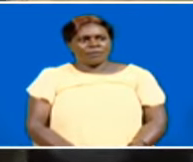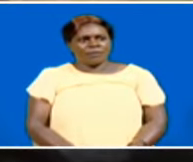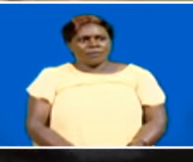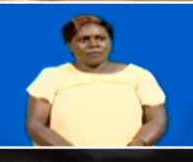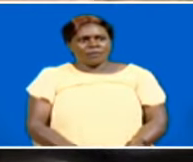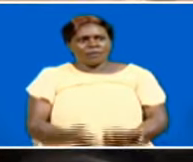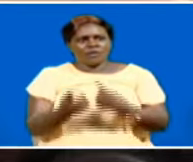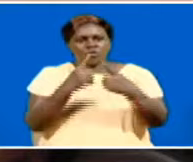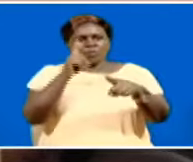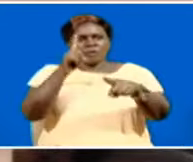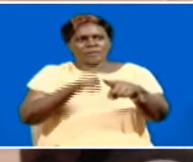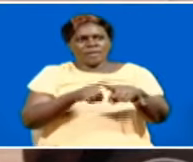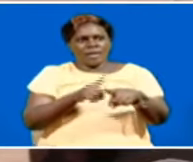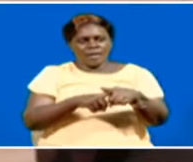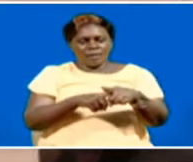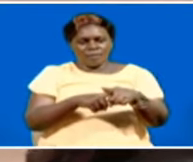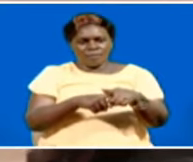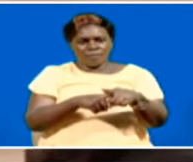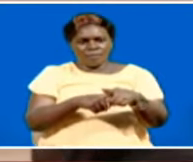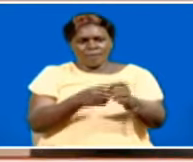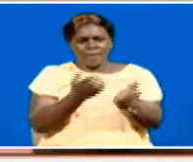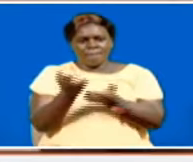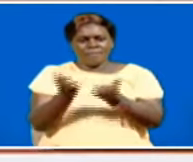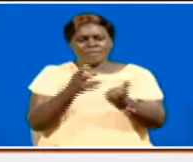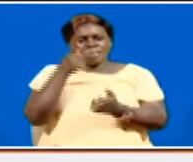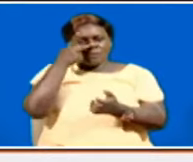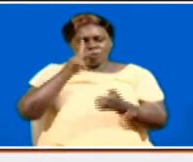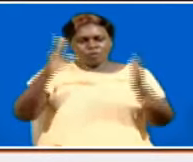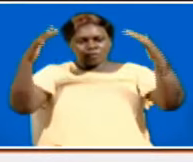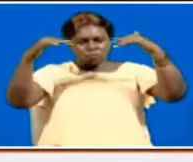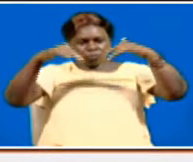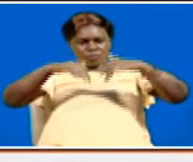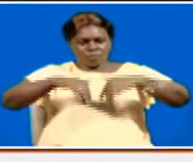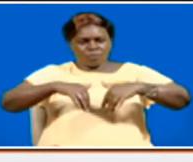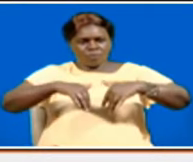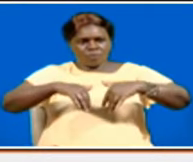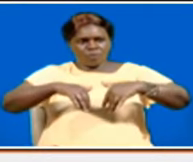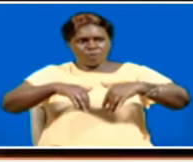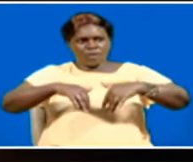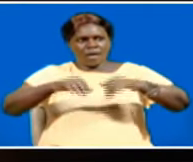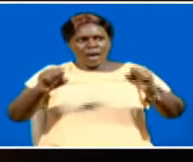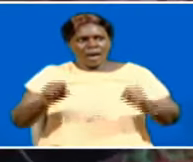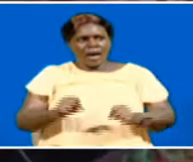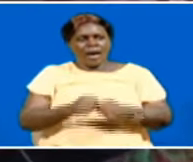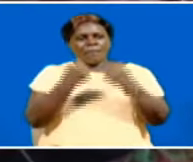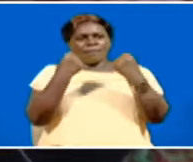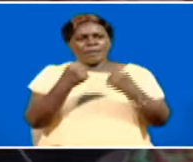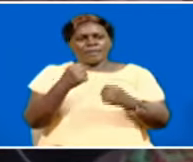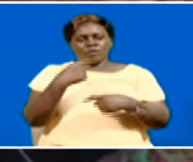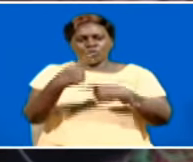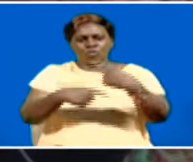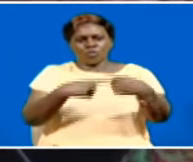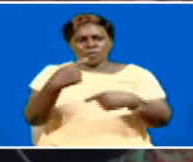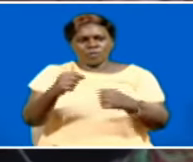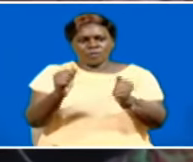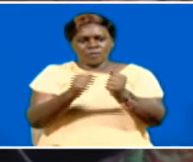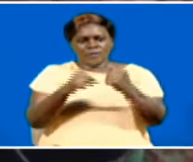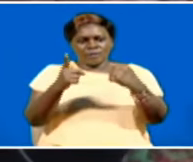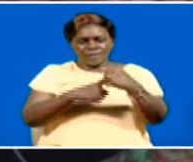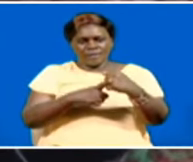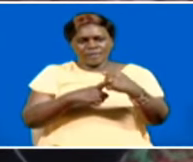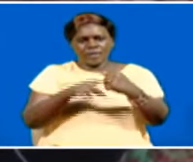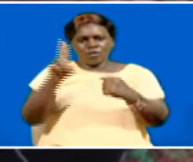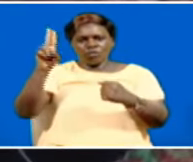Speaking during the Science and Business Policy Forum, a side event held alongside the ongoing sixth United